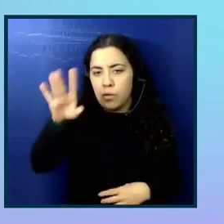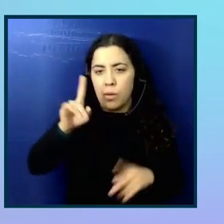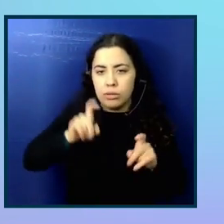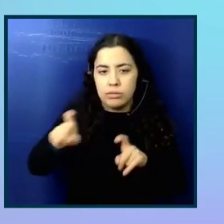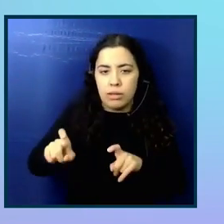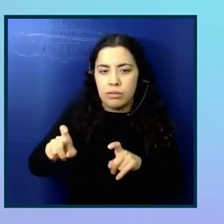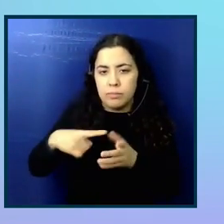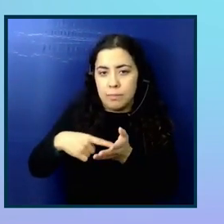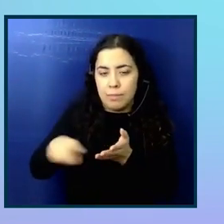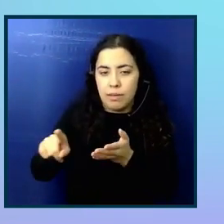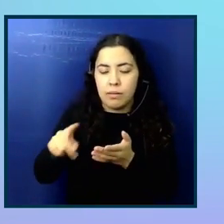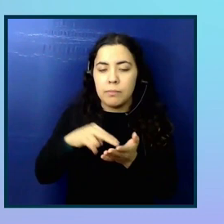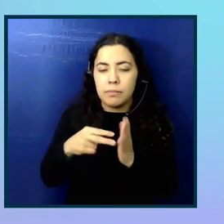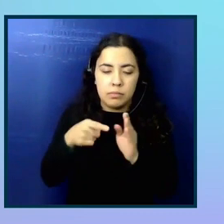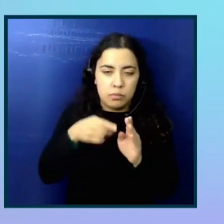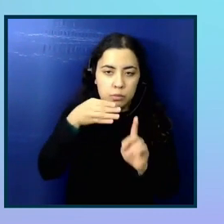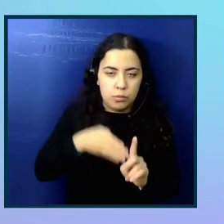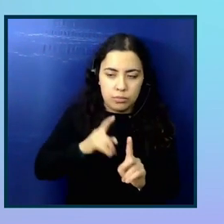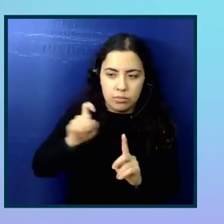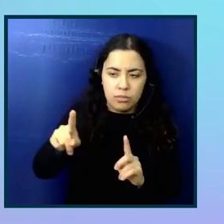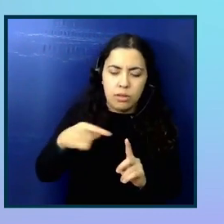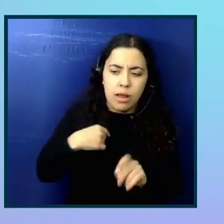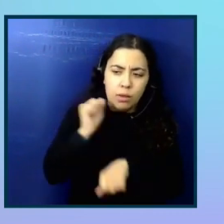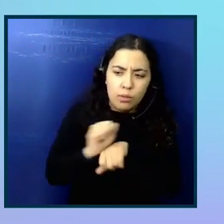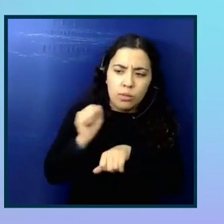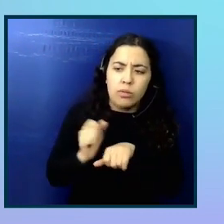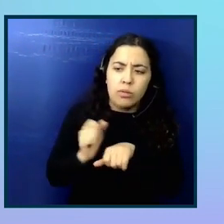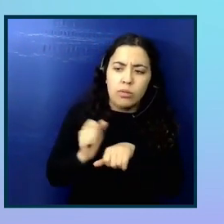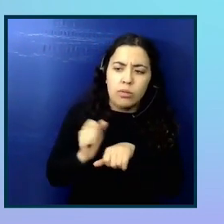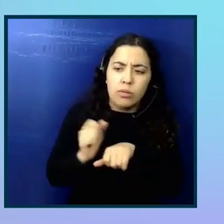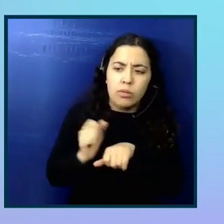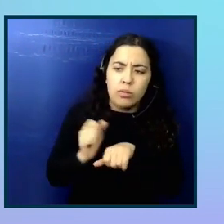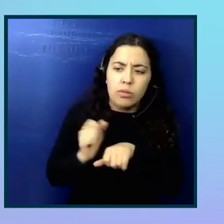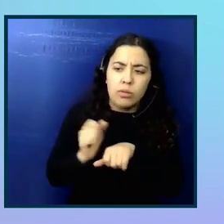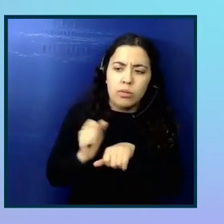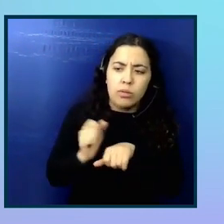So this individual is asking, I work to get my employer to pay